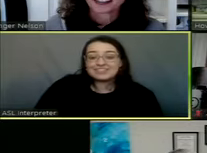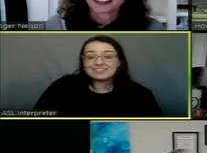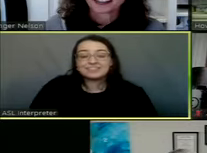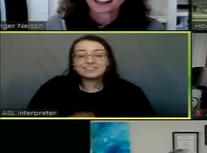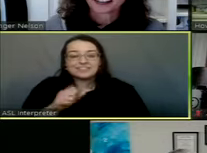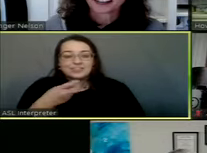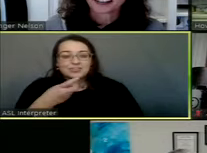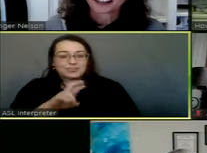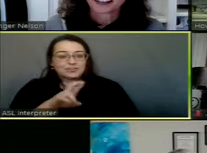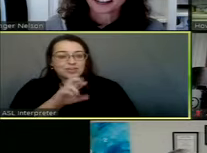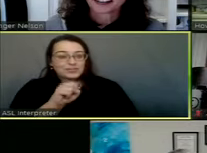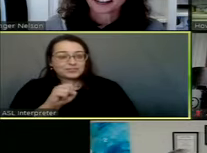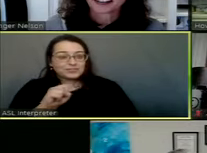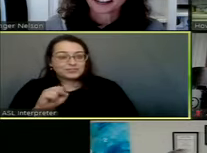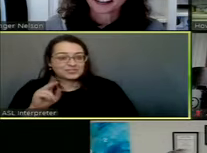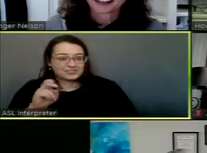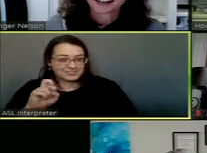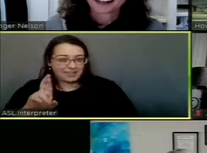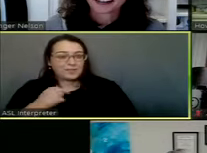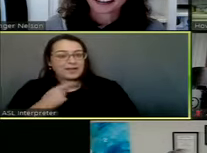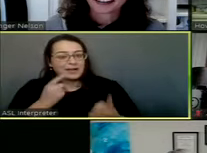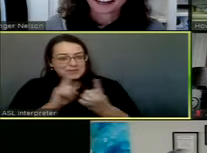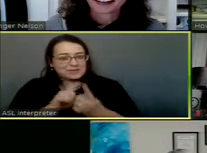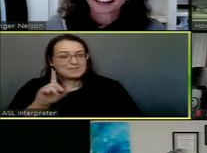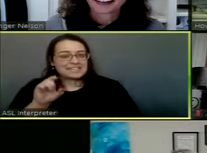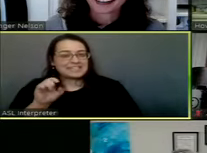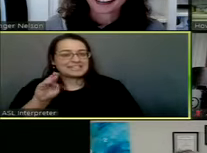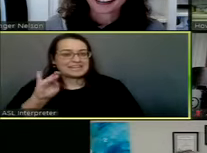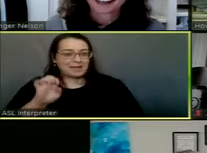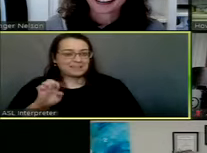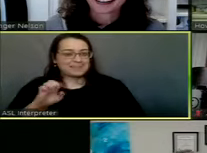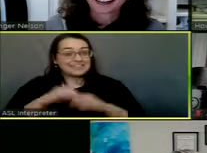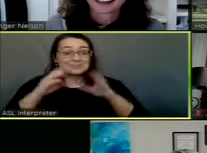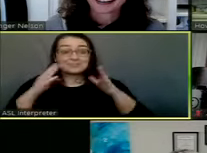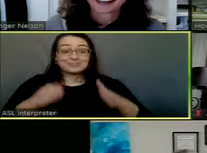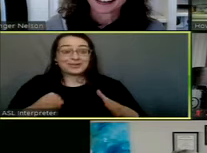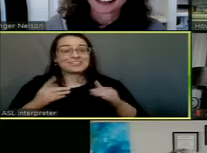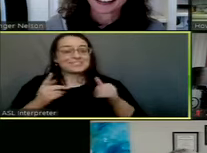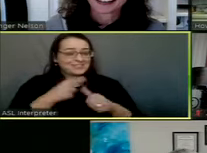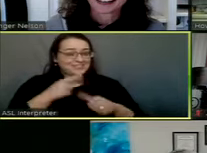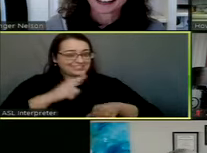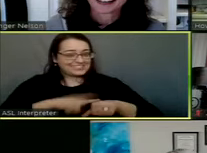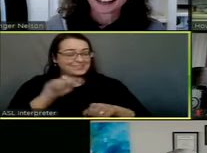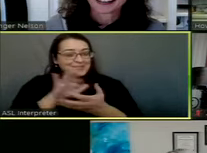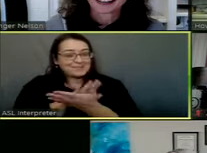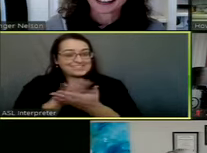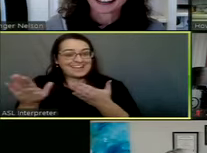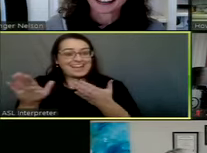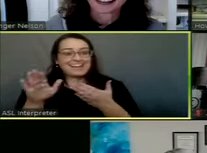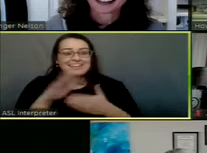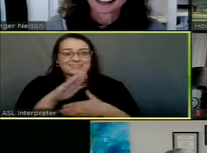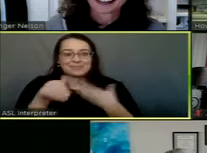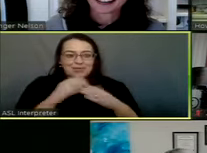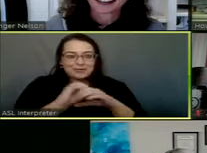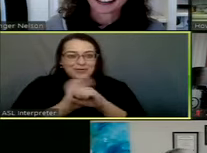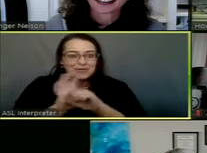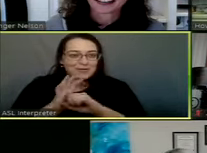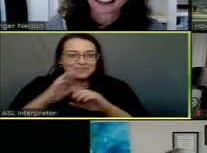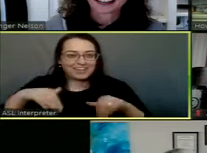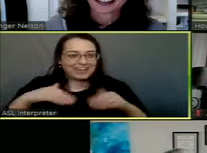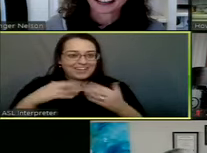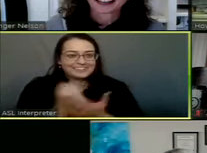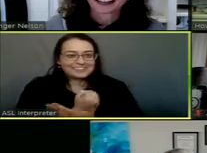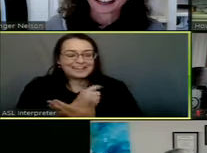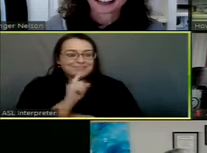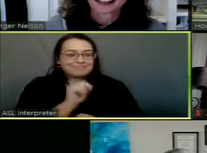Dr. Sauer and I got to meet Debbie Reed in person for the first time. That was nice to, you know, with all the COVID, we just hadn't been able